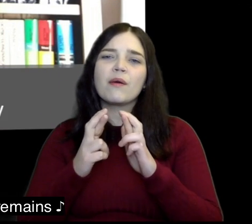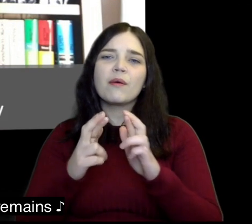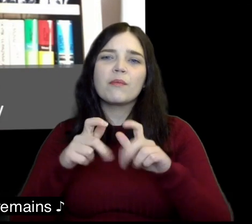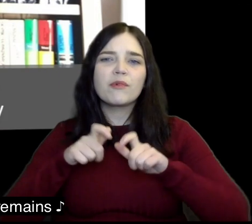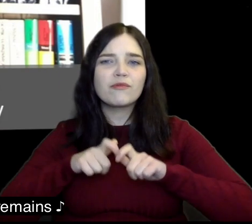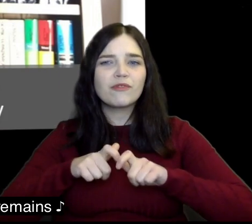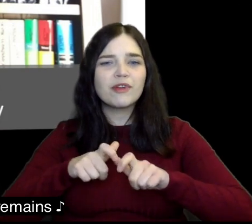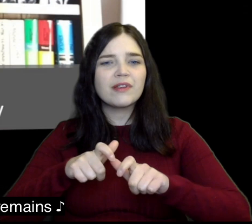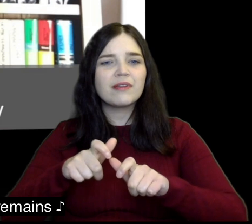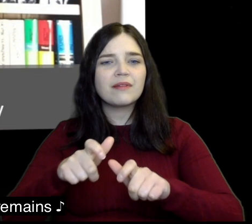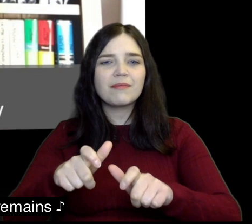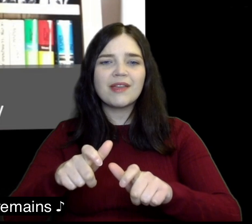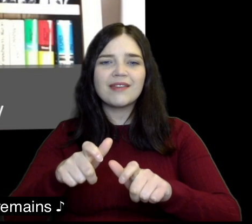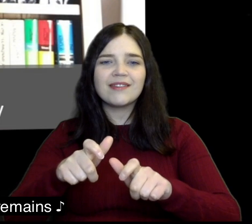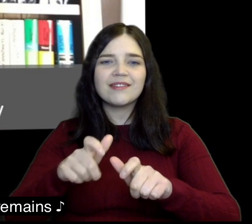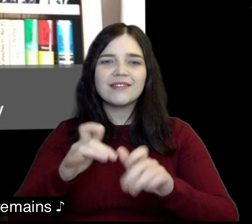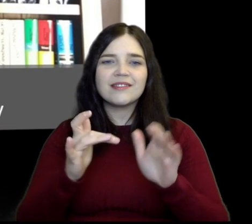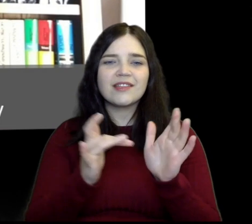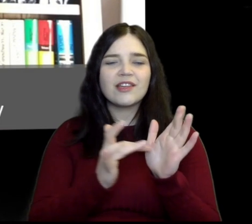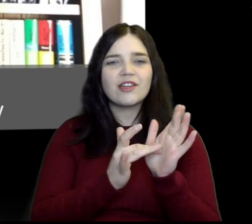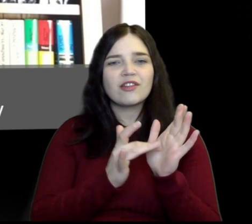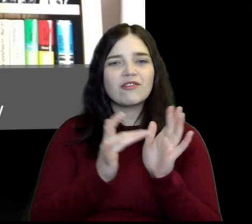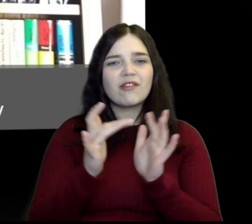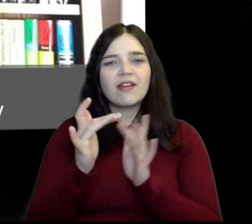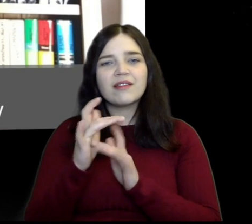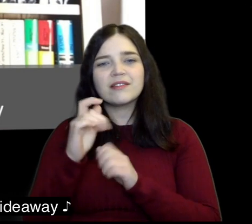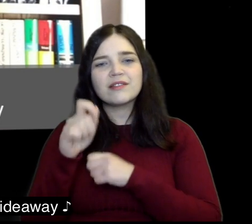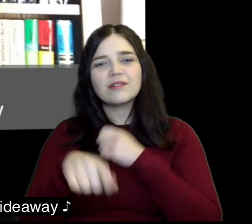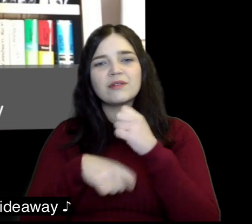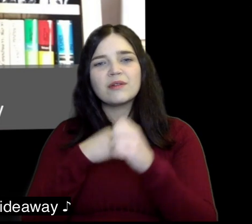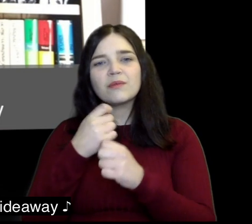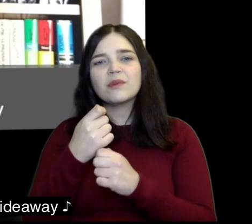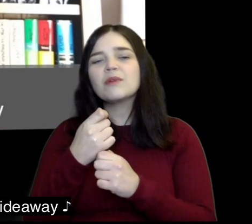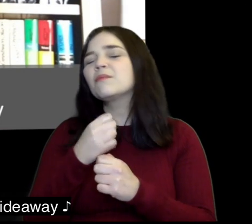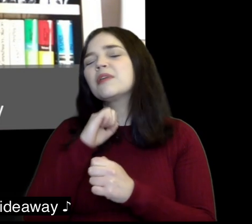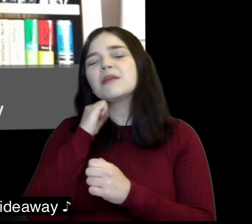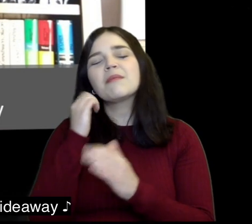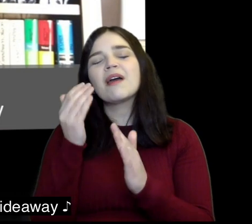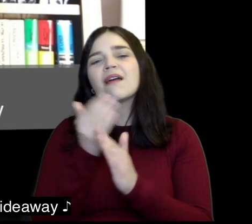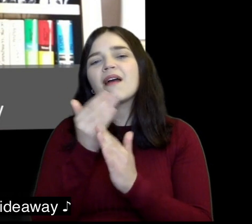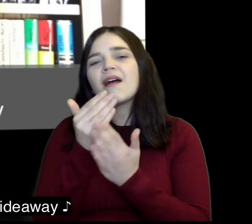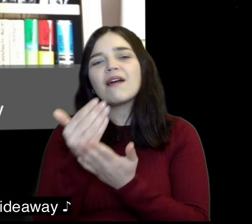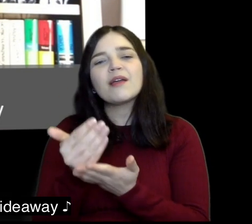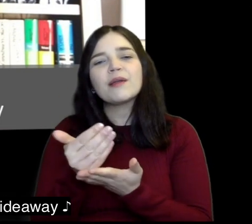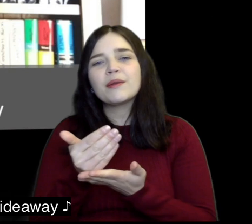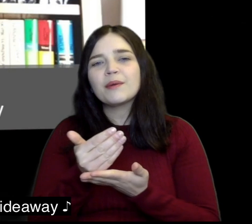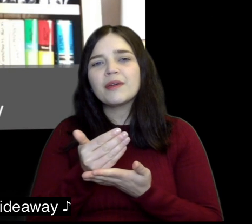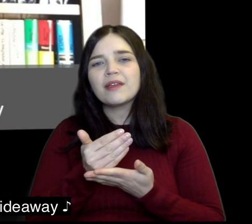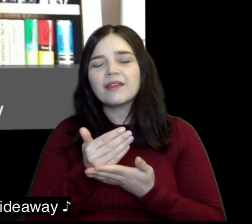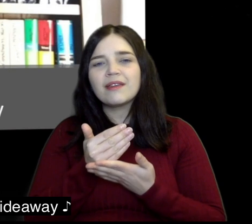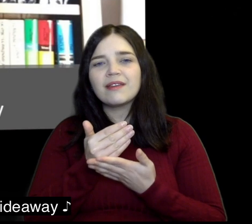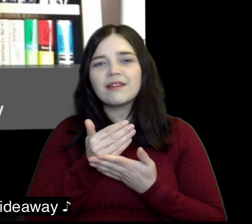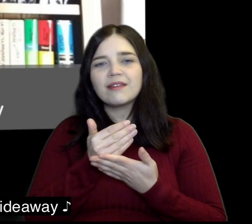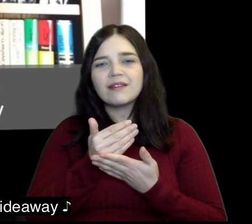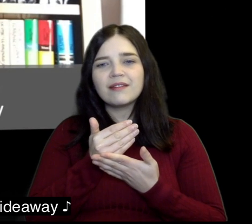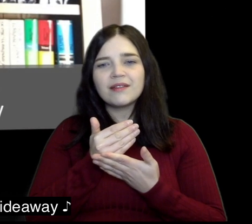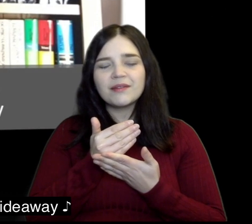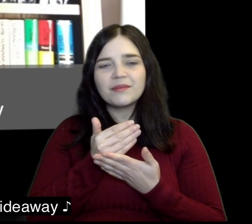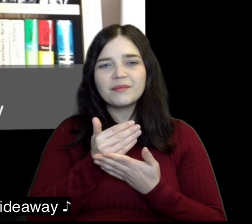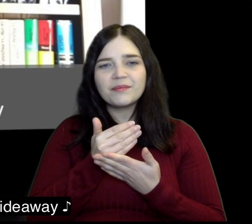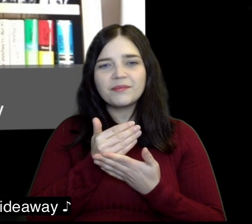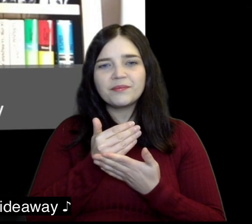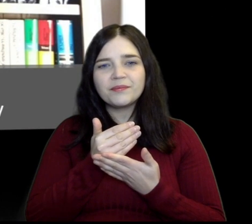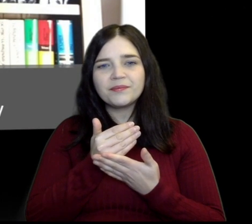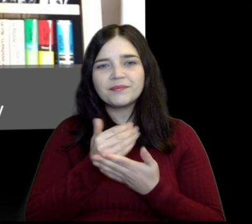us in you my hope remains Christ